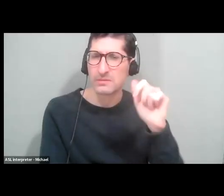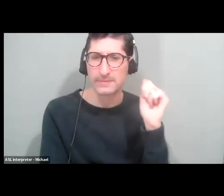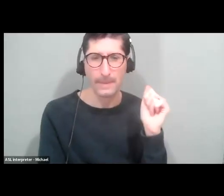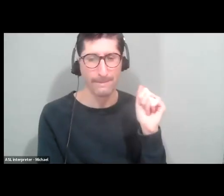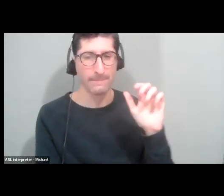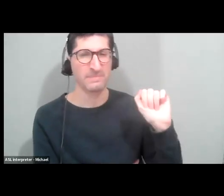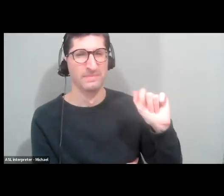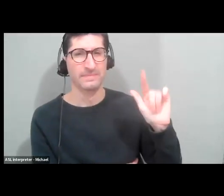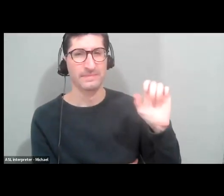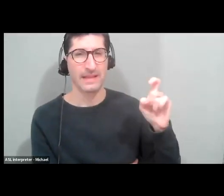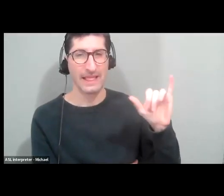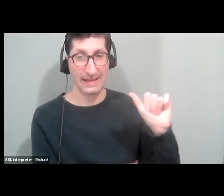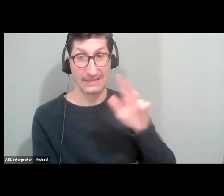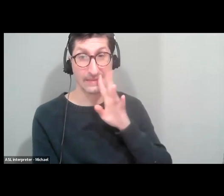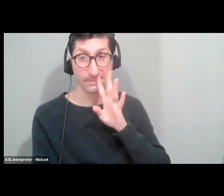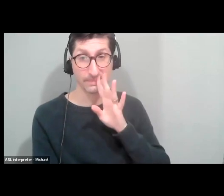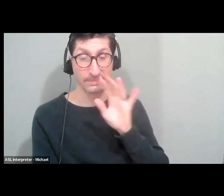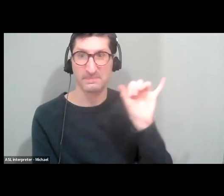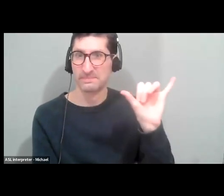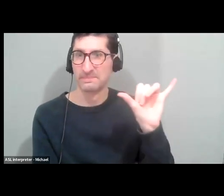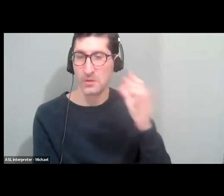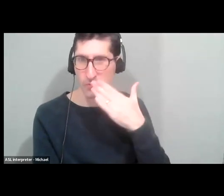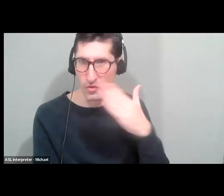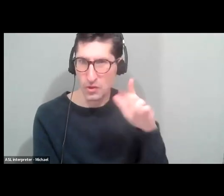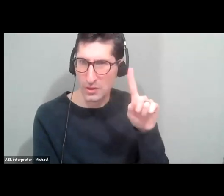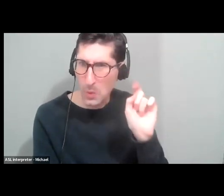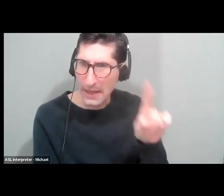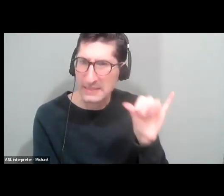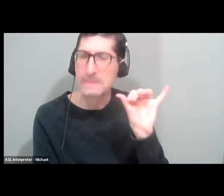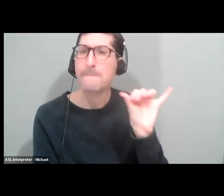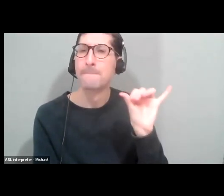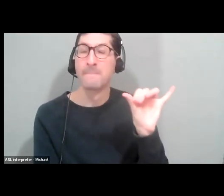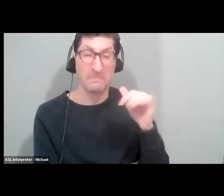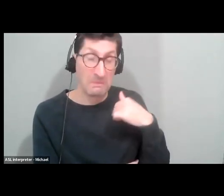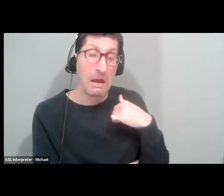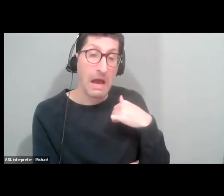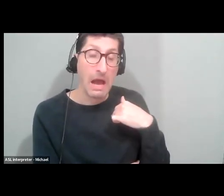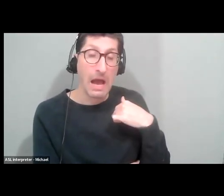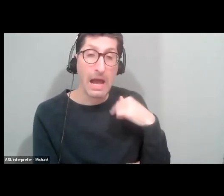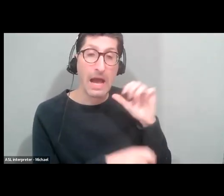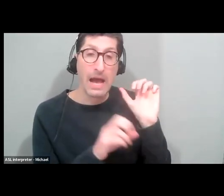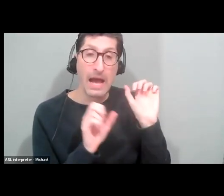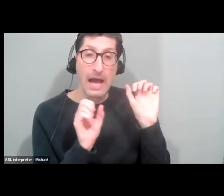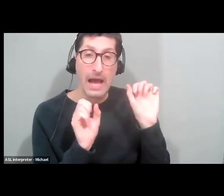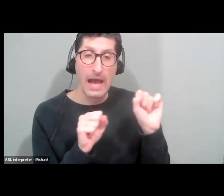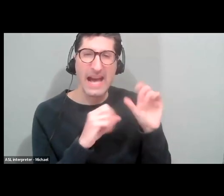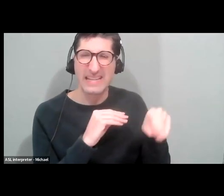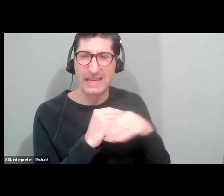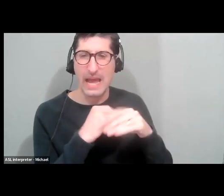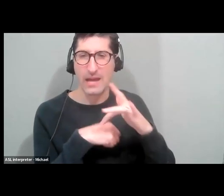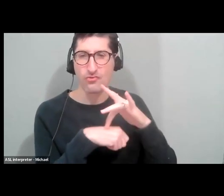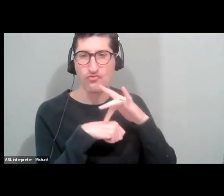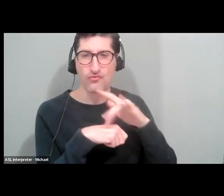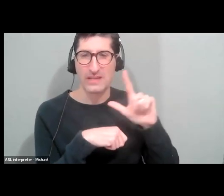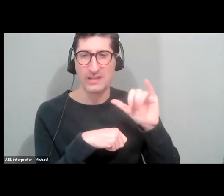This is Alexia. Yeah, that is a really good question. I'm happy to put a resource link in